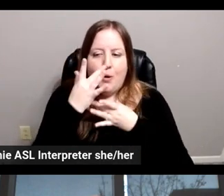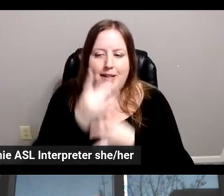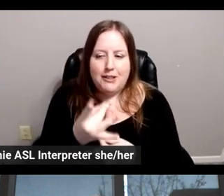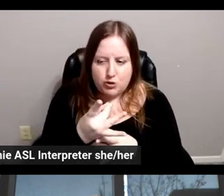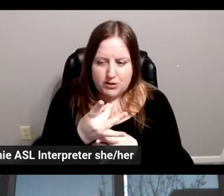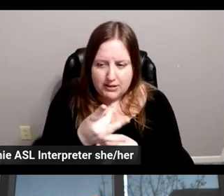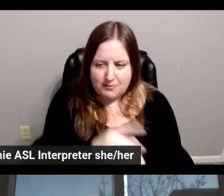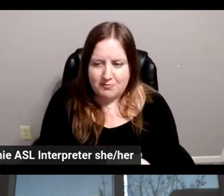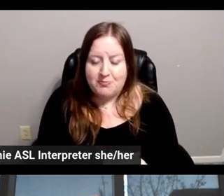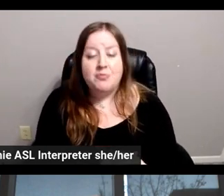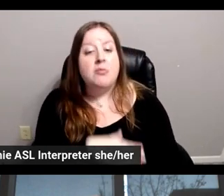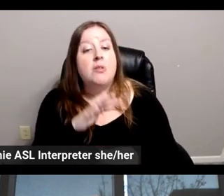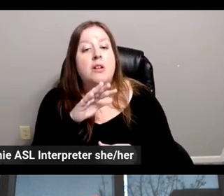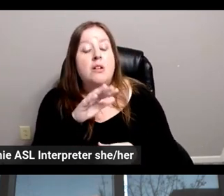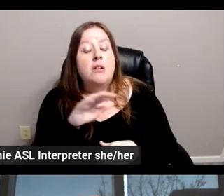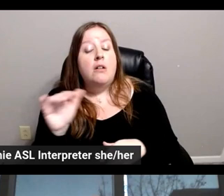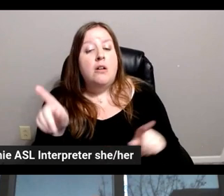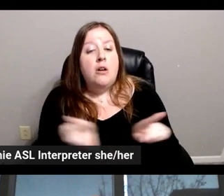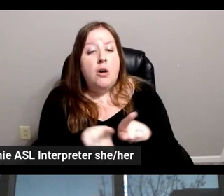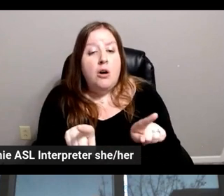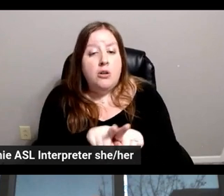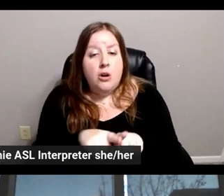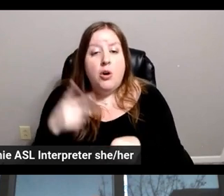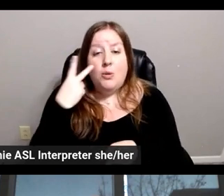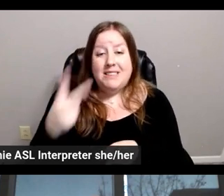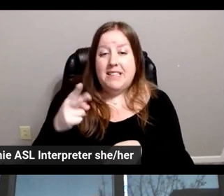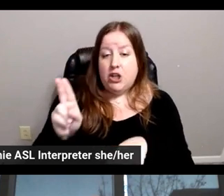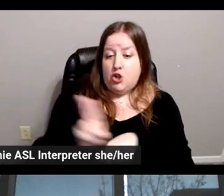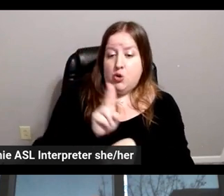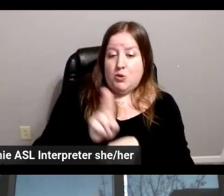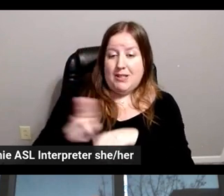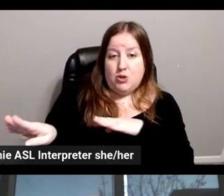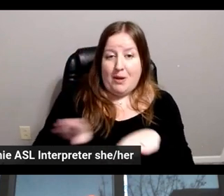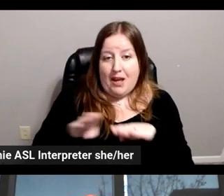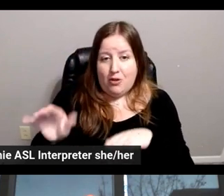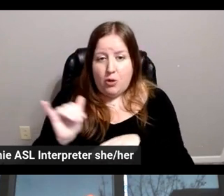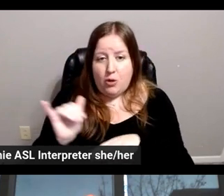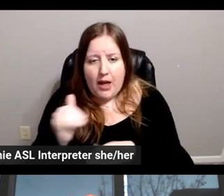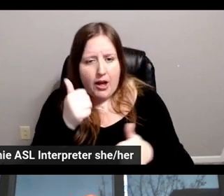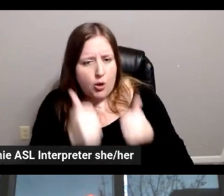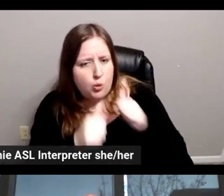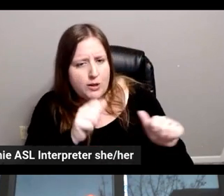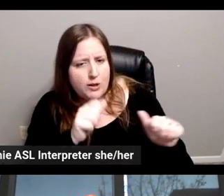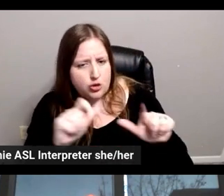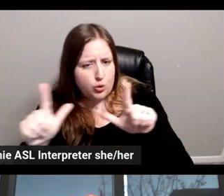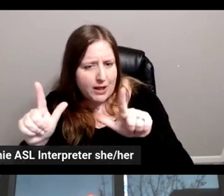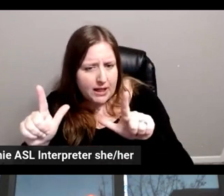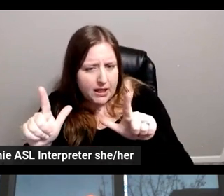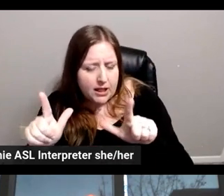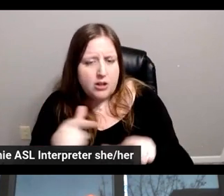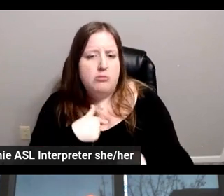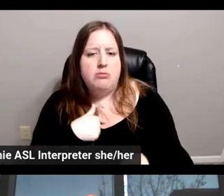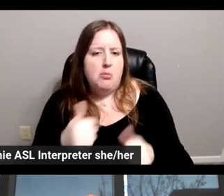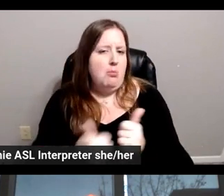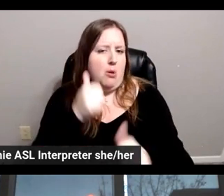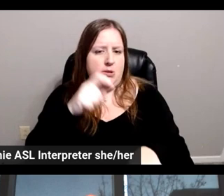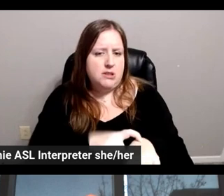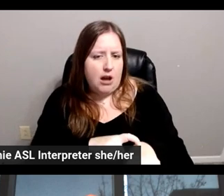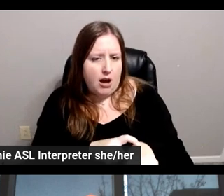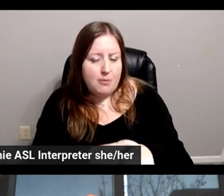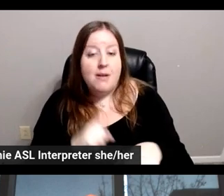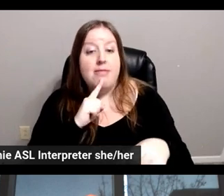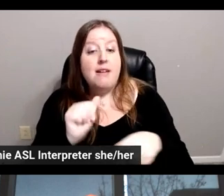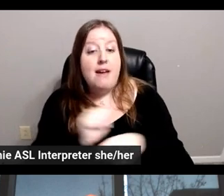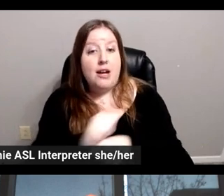also, you know, grabbing a lot of usage behavior, things like which screens that the users are spending time on, the actual